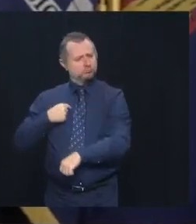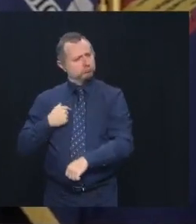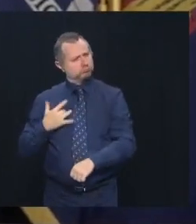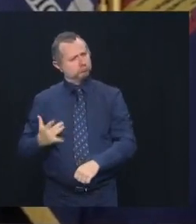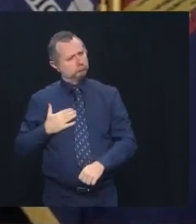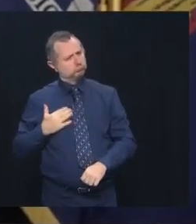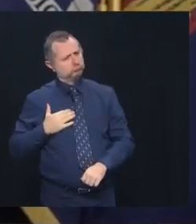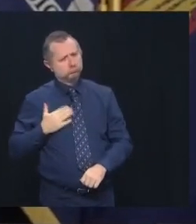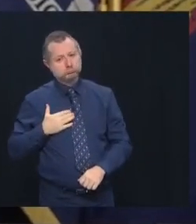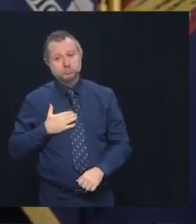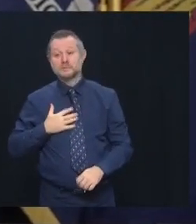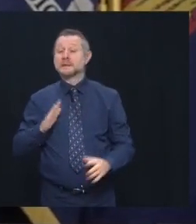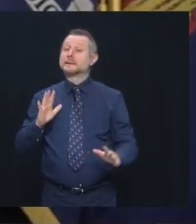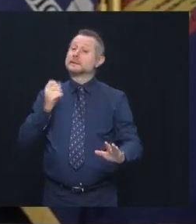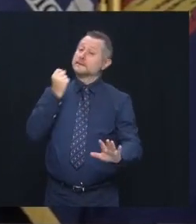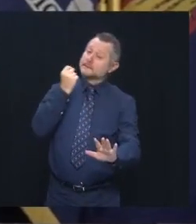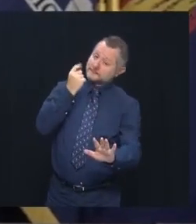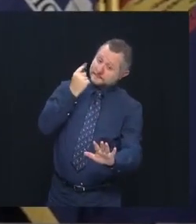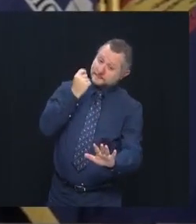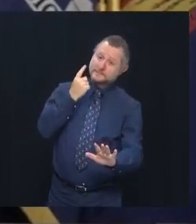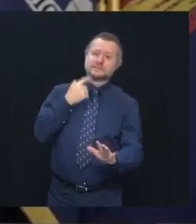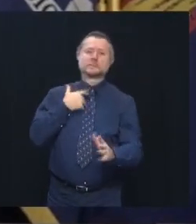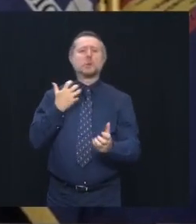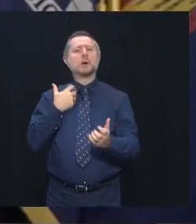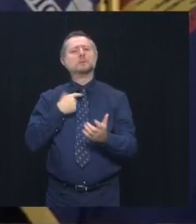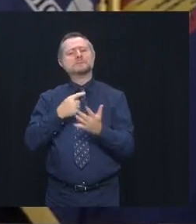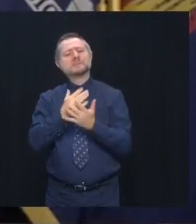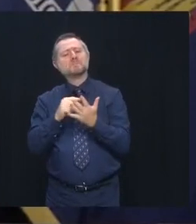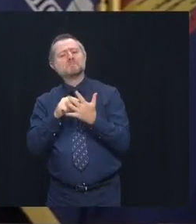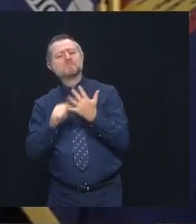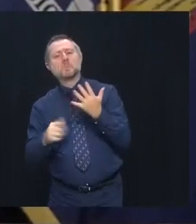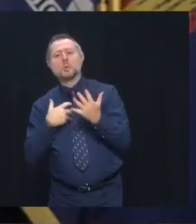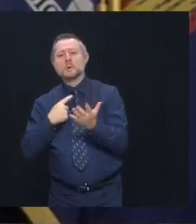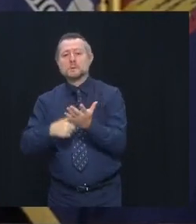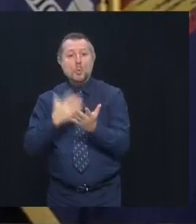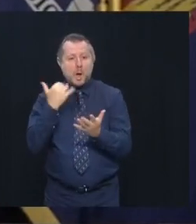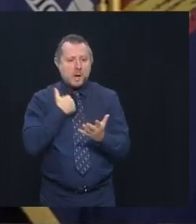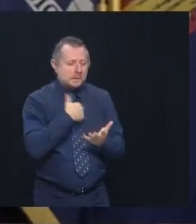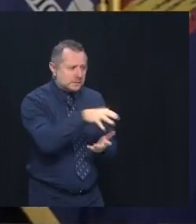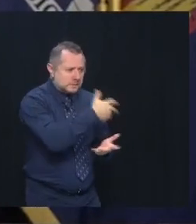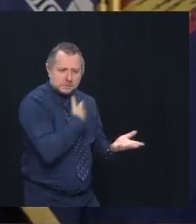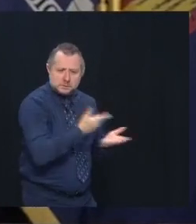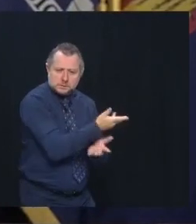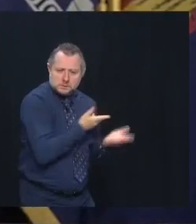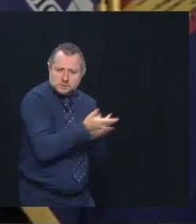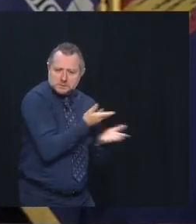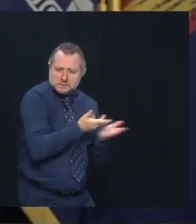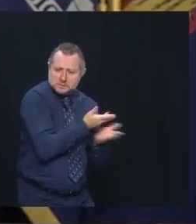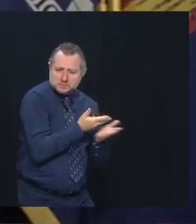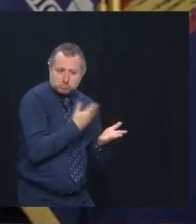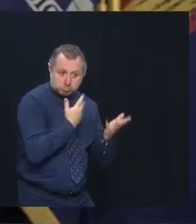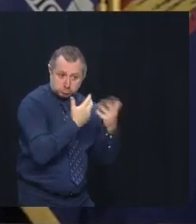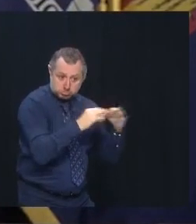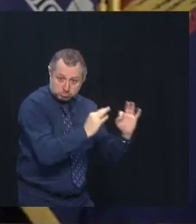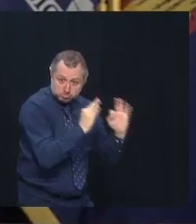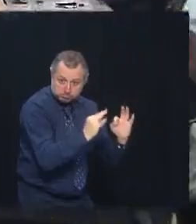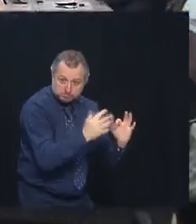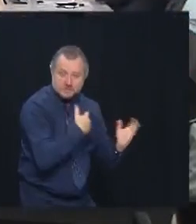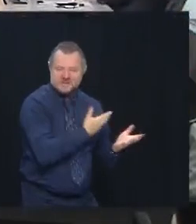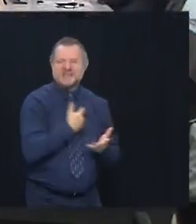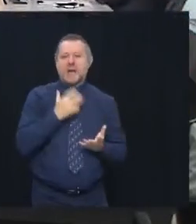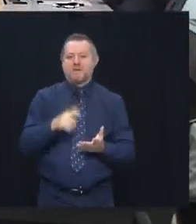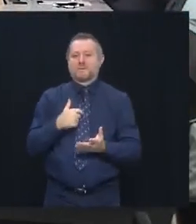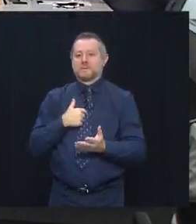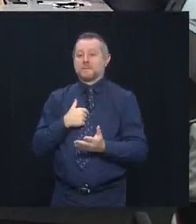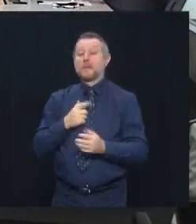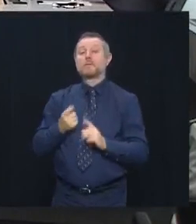But some of the issues that we are going to discuss today we were just working on resolving, and that's the reason for the delight. From my far right,